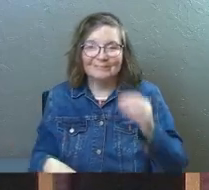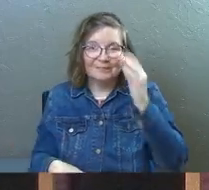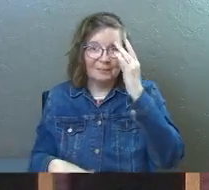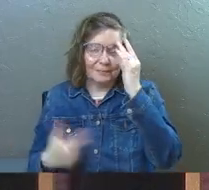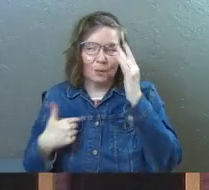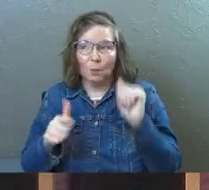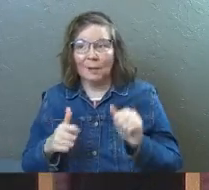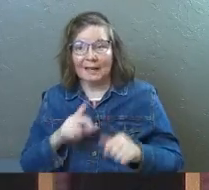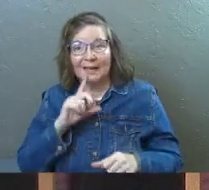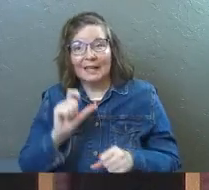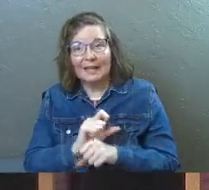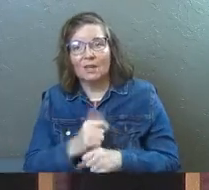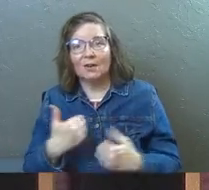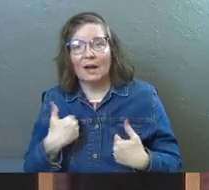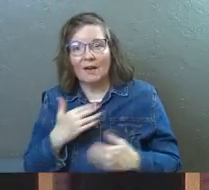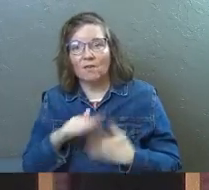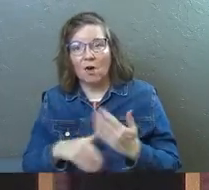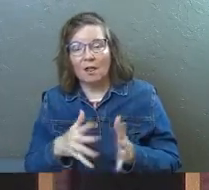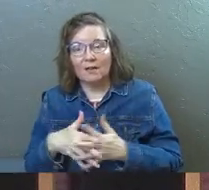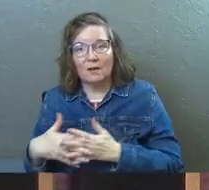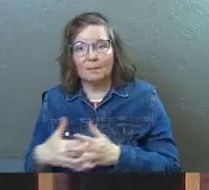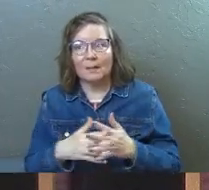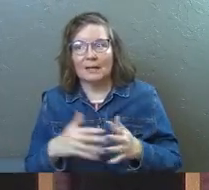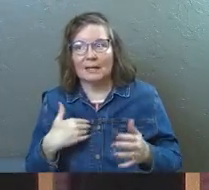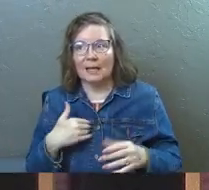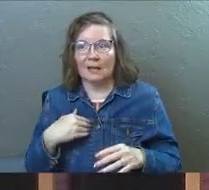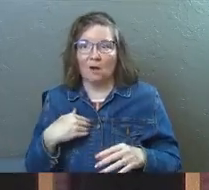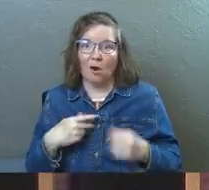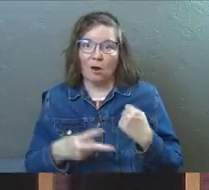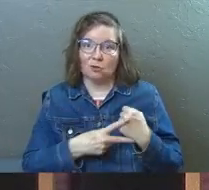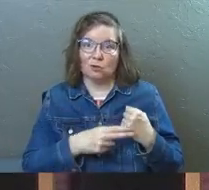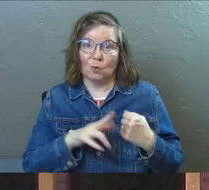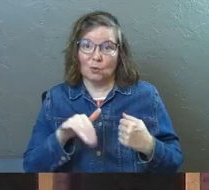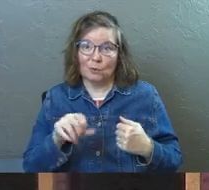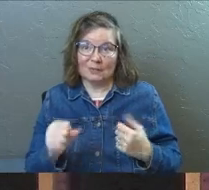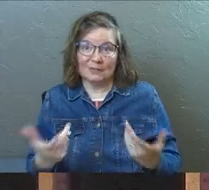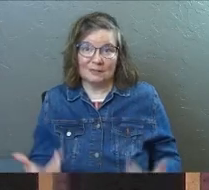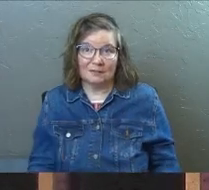We could literally house all of America in our storage units.